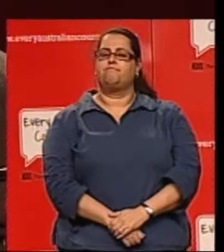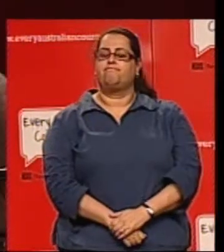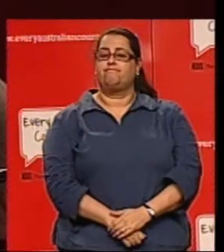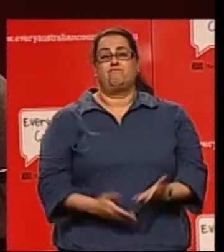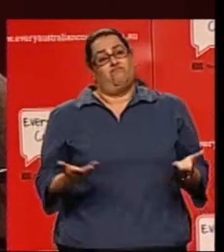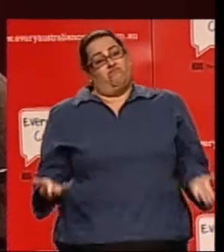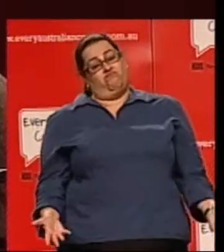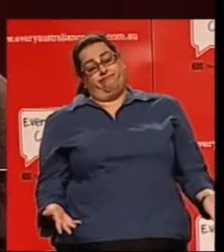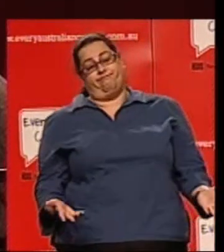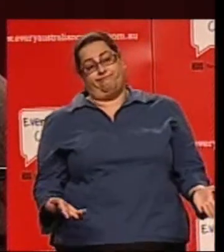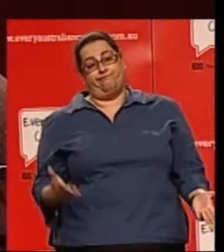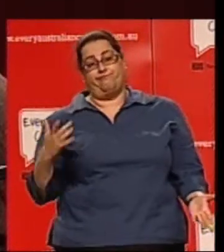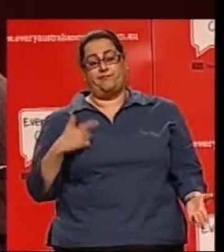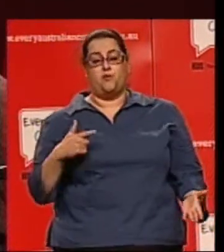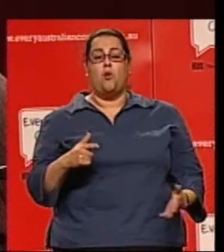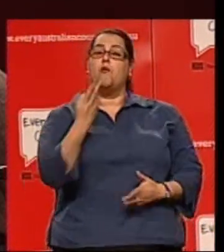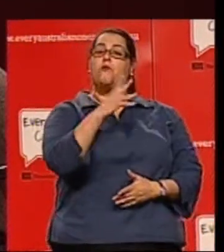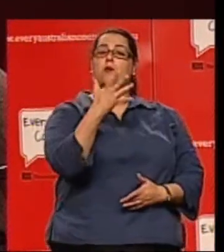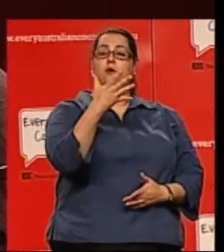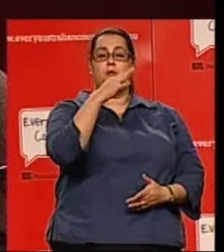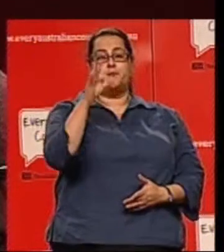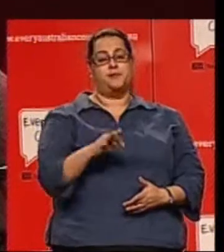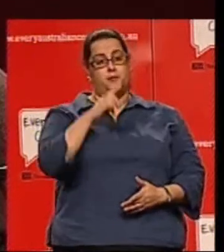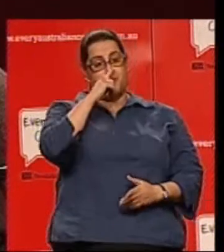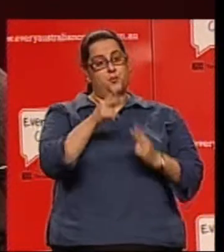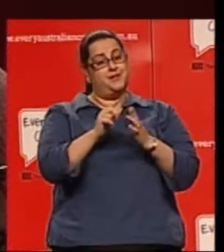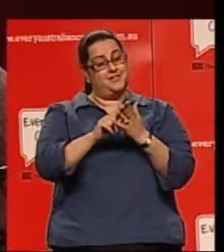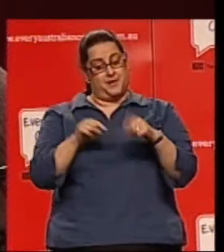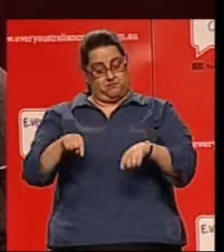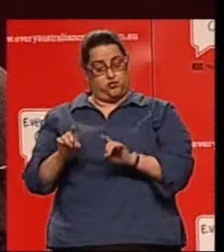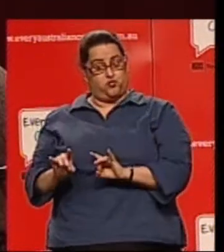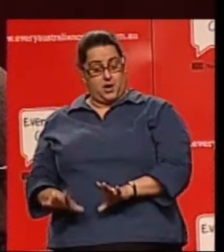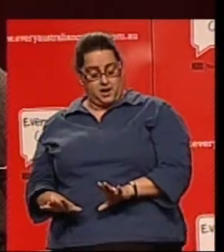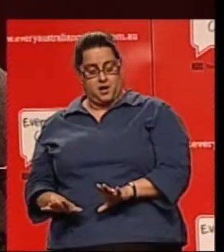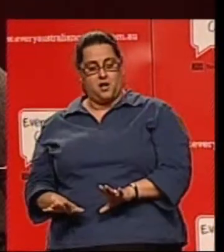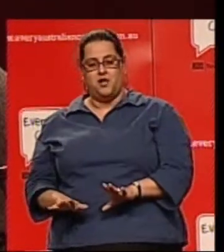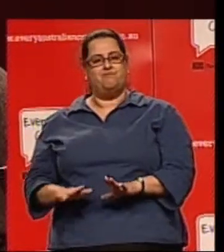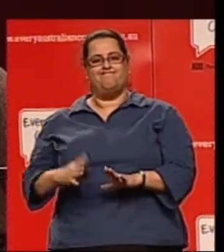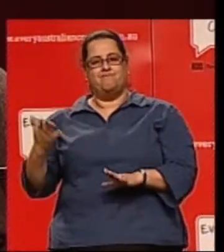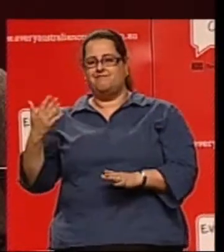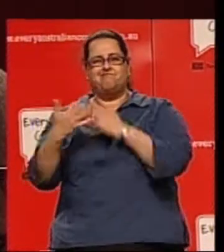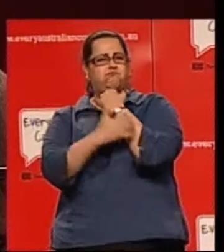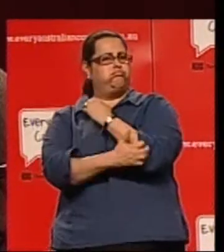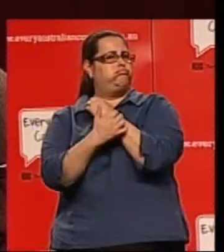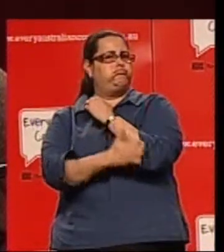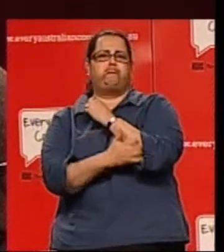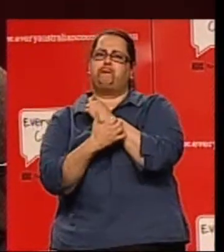surprise then that 45% of people with disabilities in Australia live below the poverty line.